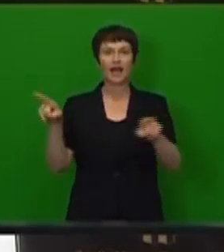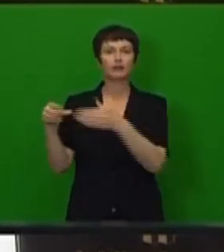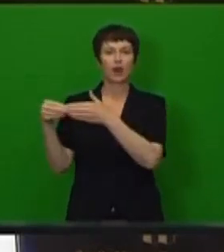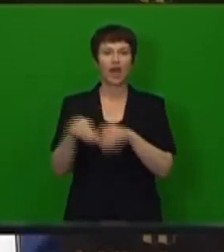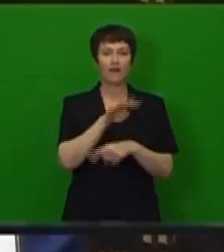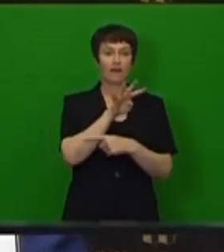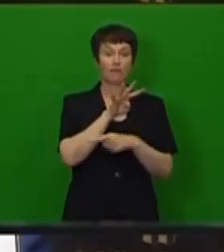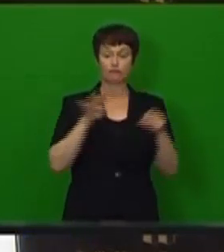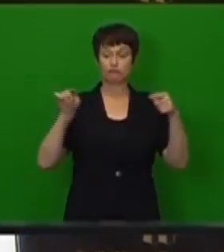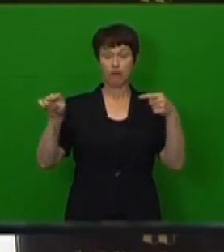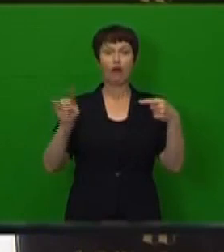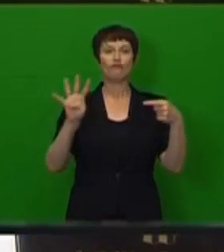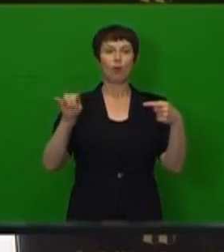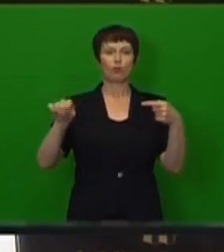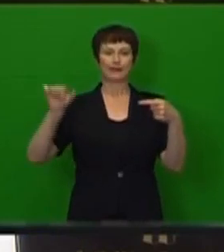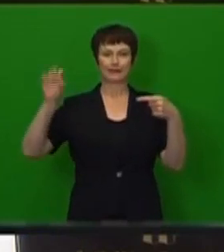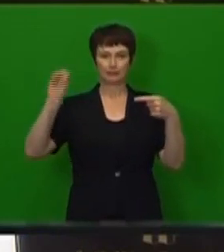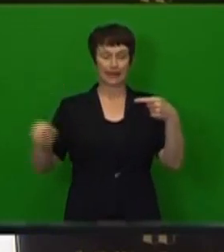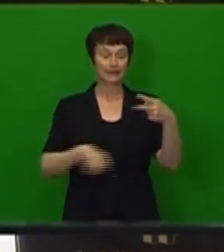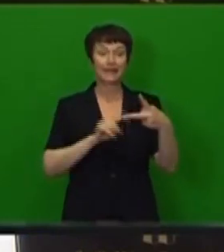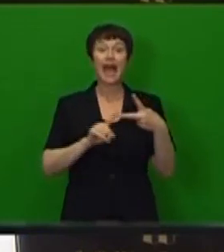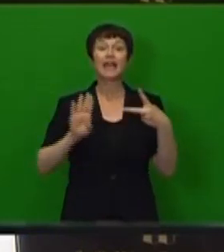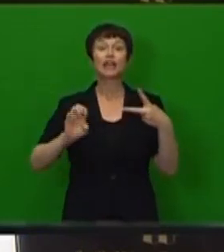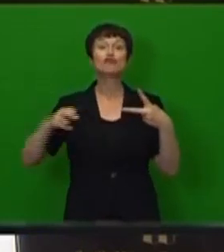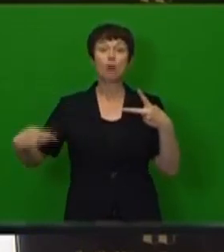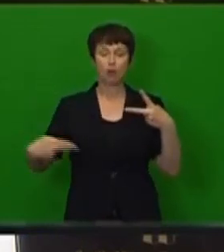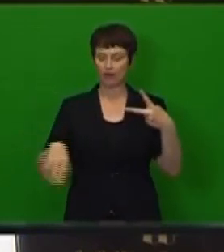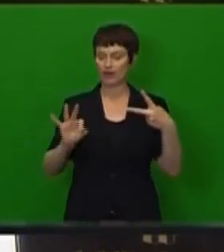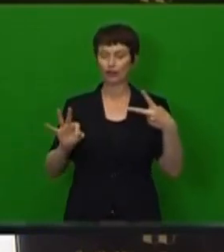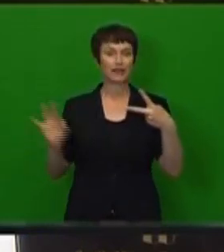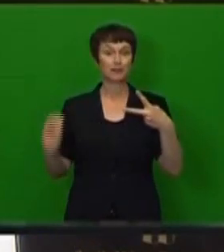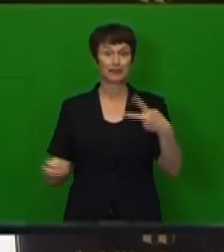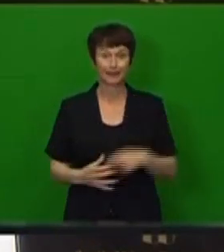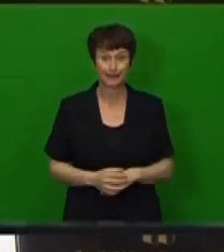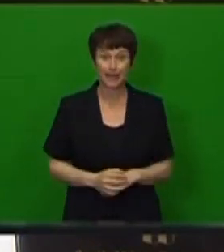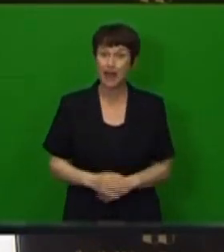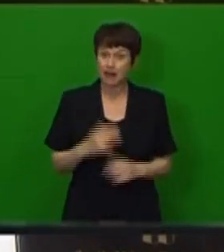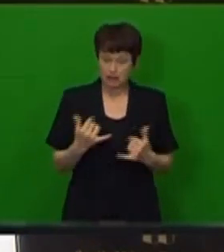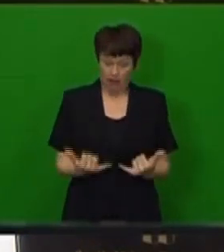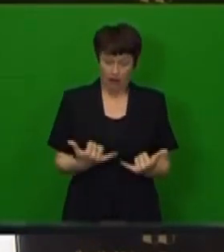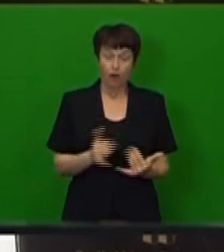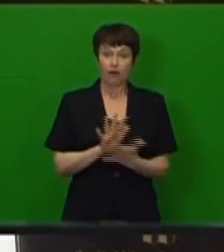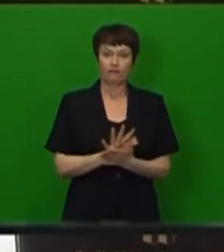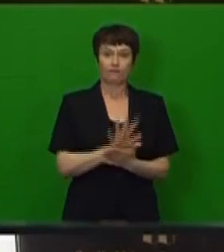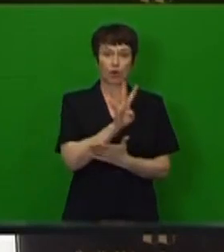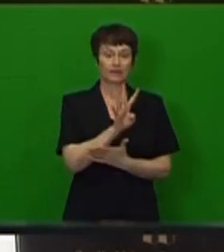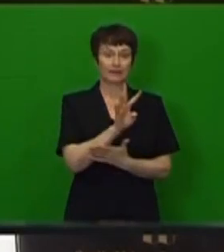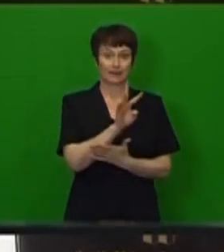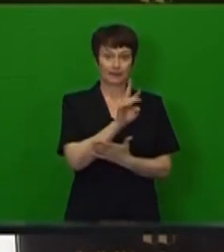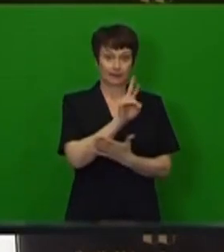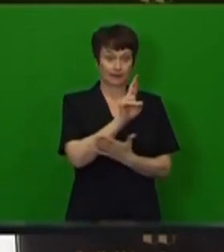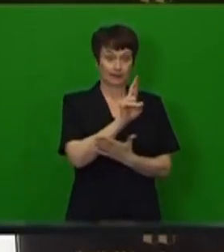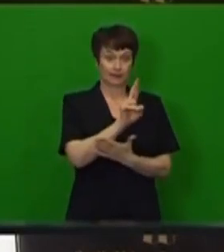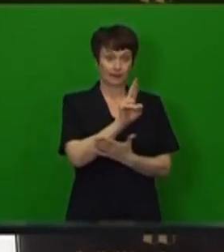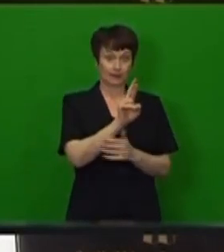The implied starting point for the rent is 14.88 cents against the US dollar compared with 14